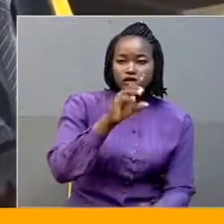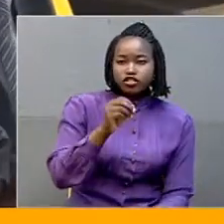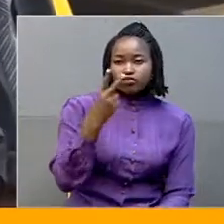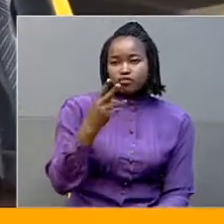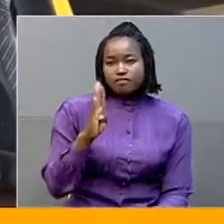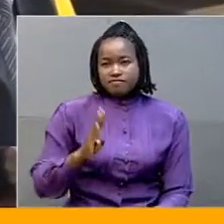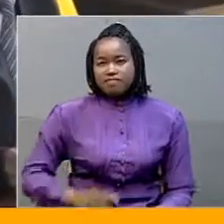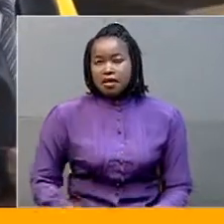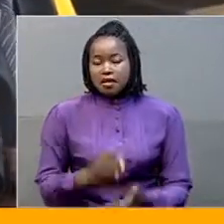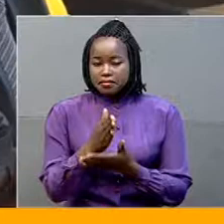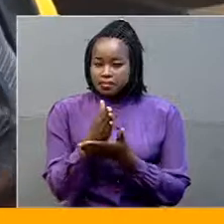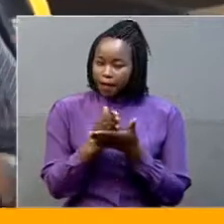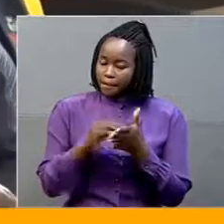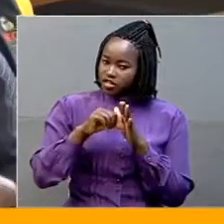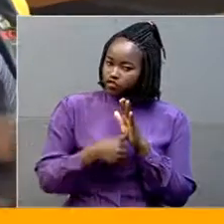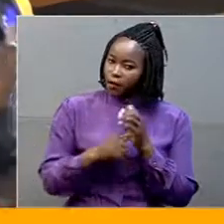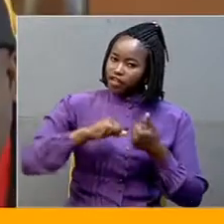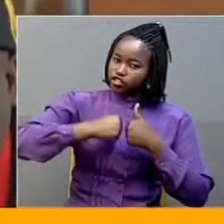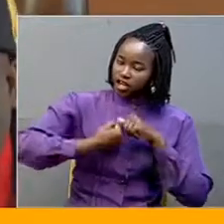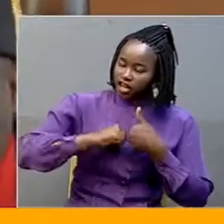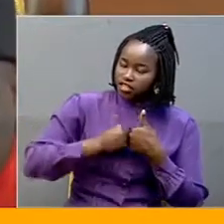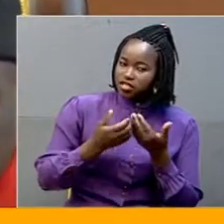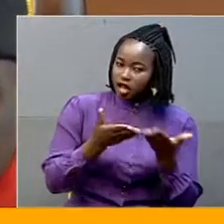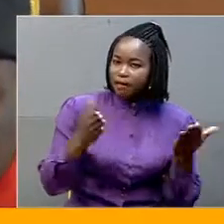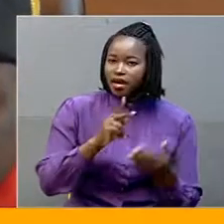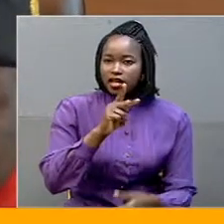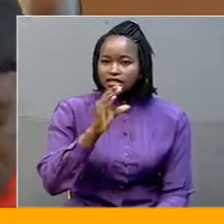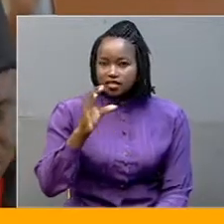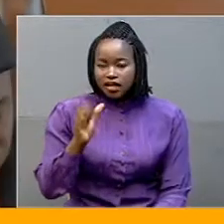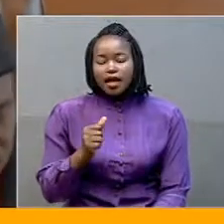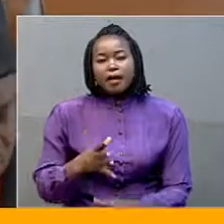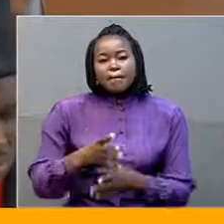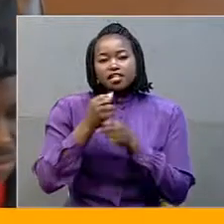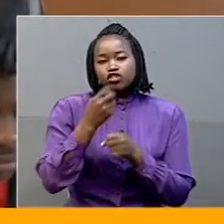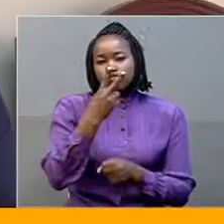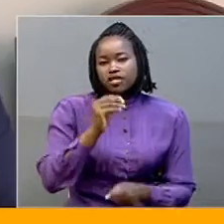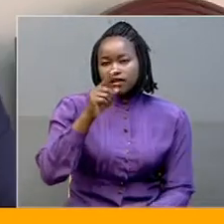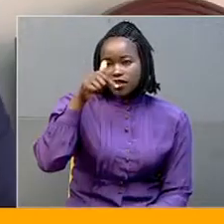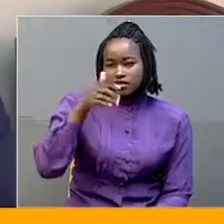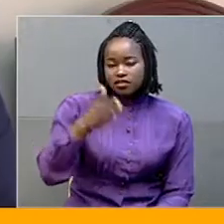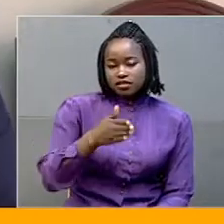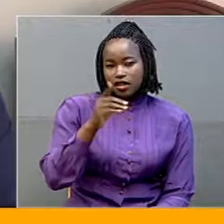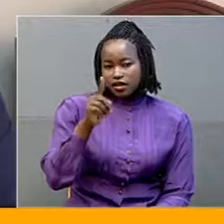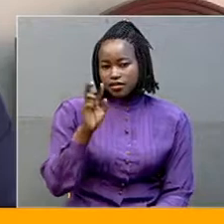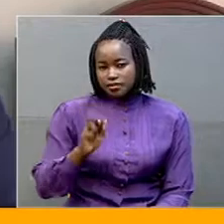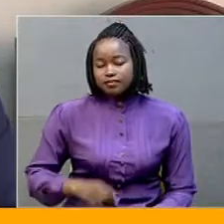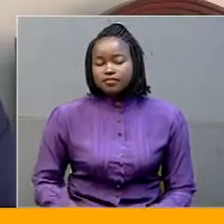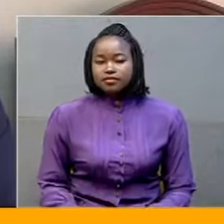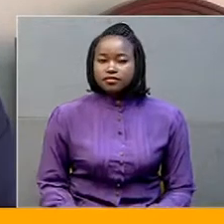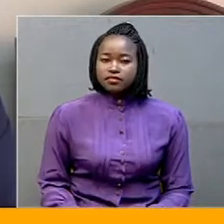the issues at hand include challenges associated with KCCA budget 2017-18. We had very, very important